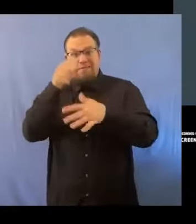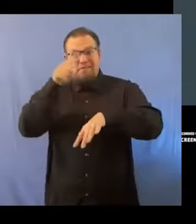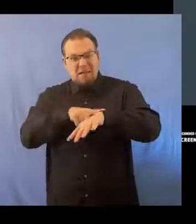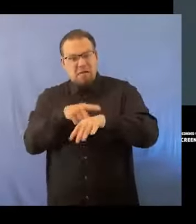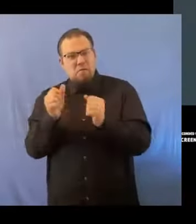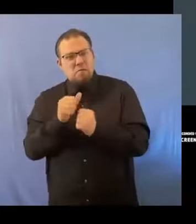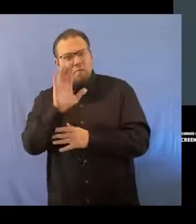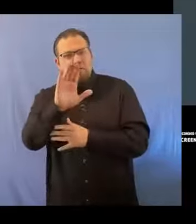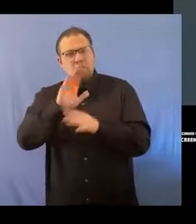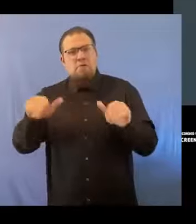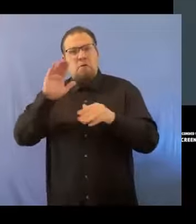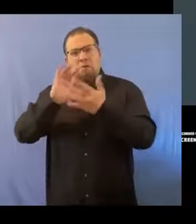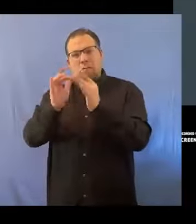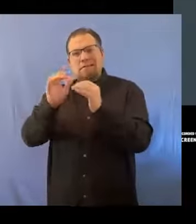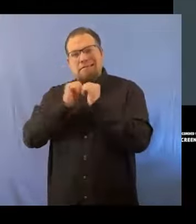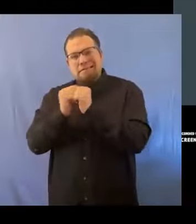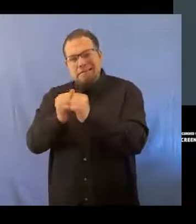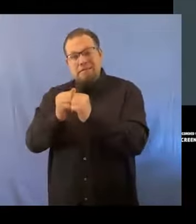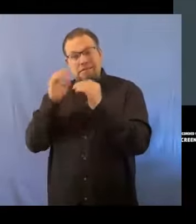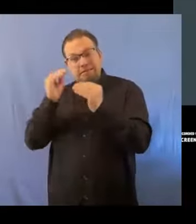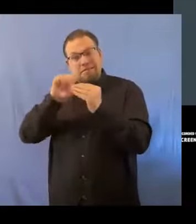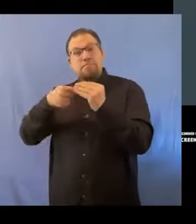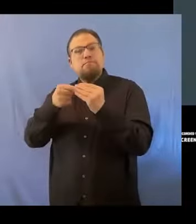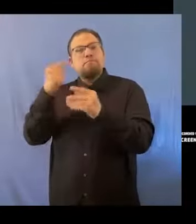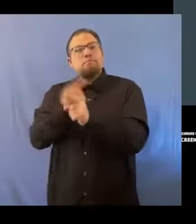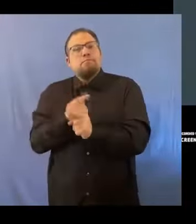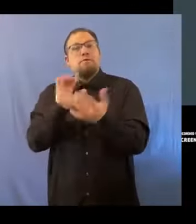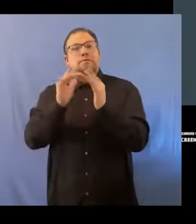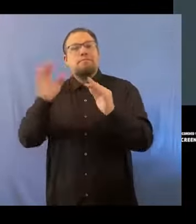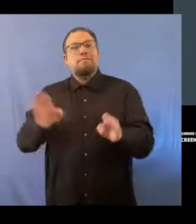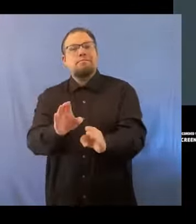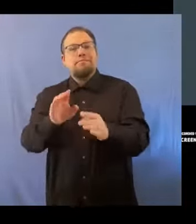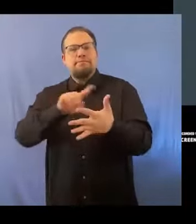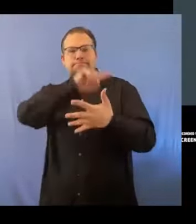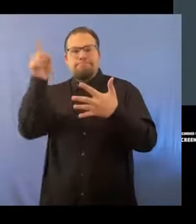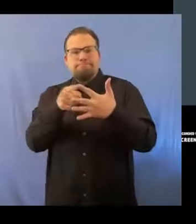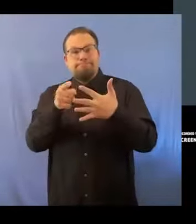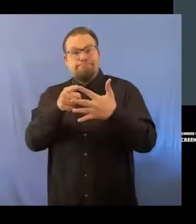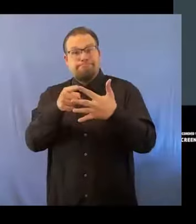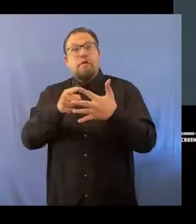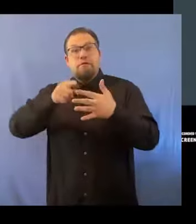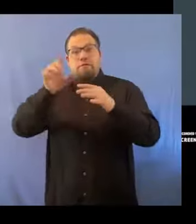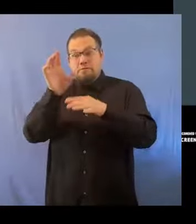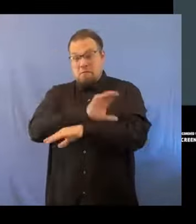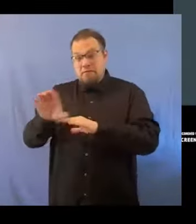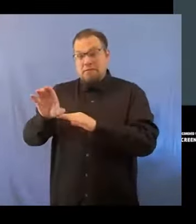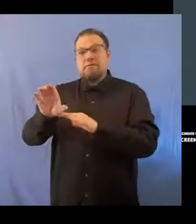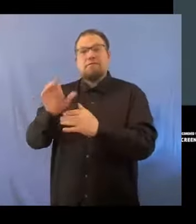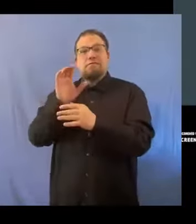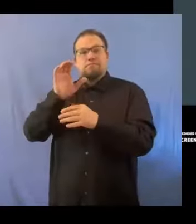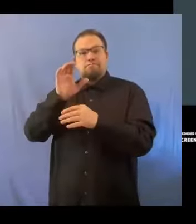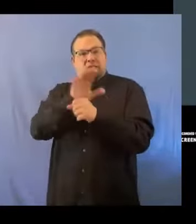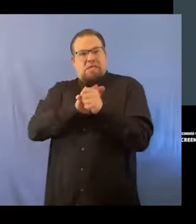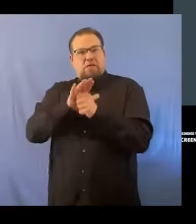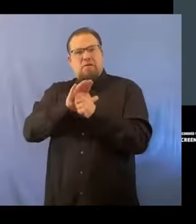together to teach your kids about appropriate online behavior. Two, keep the computer in a common area where you can monitor